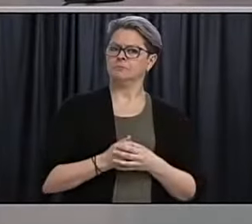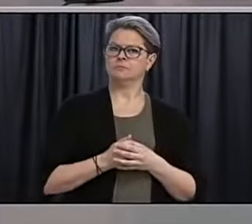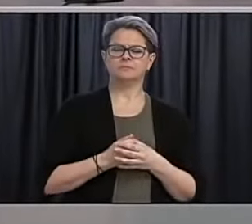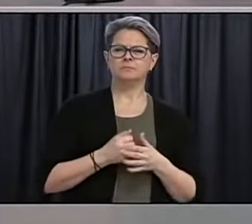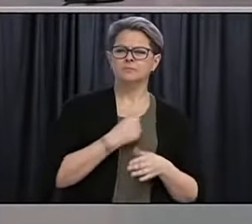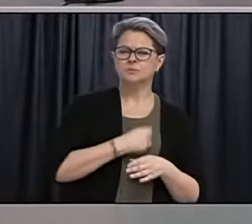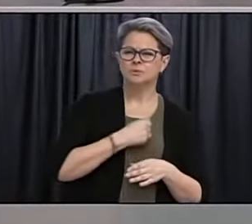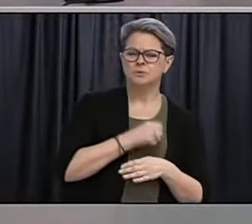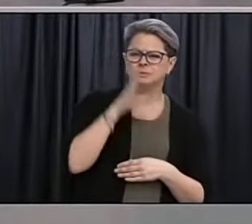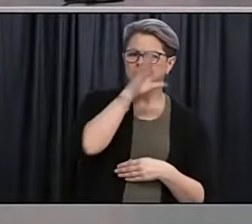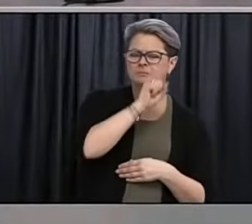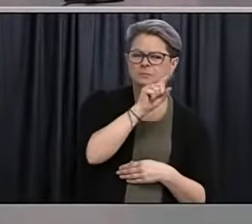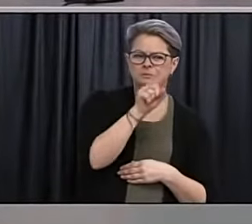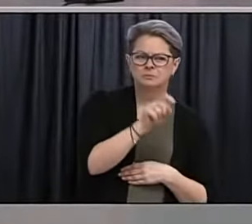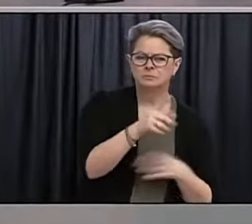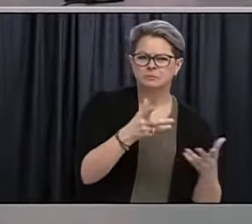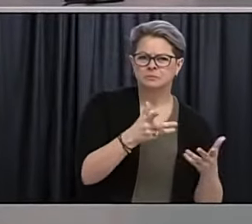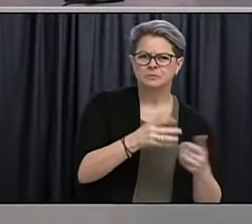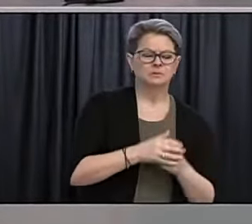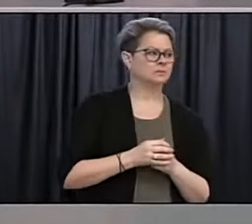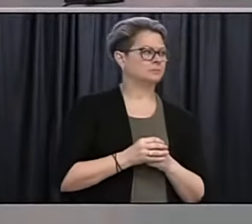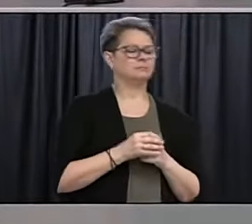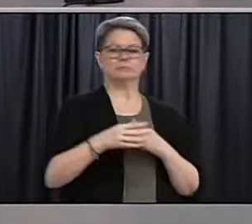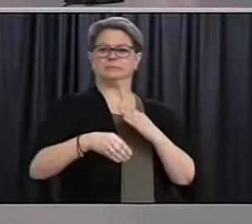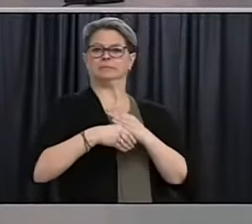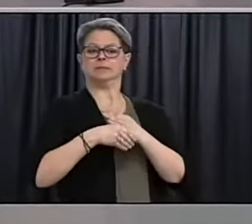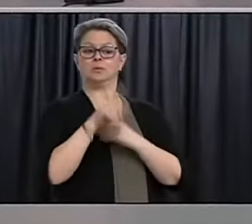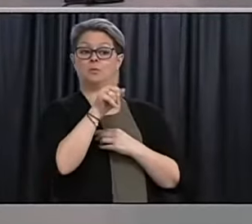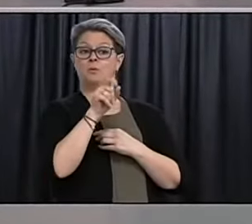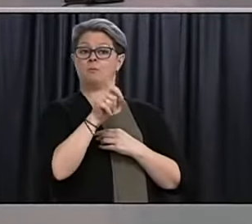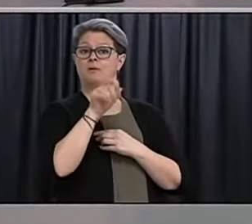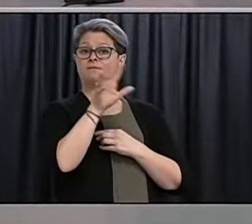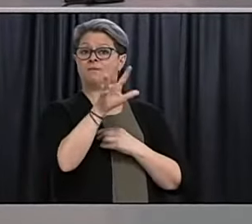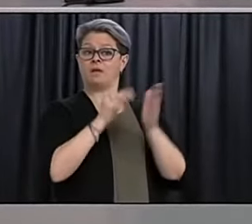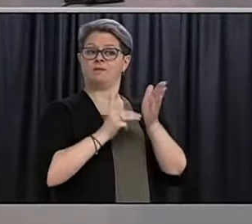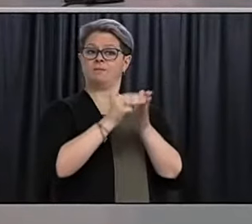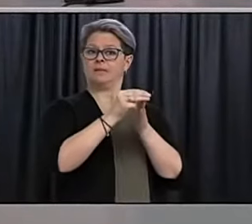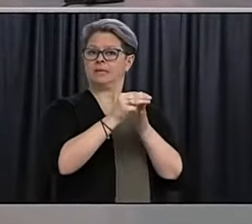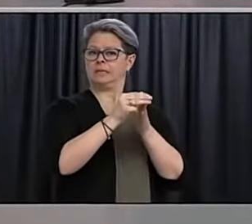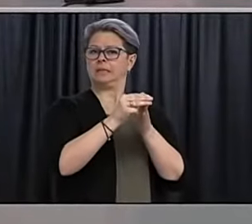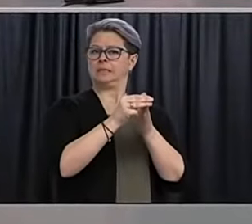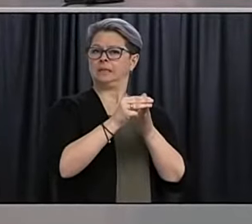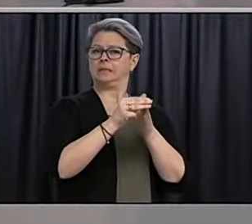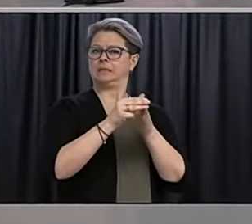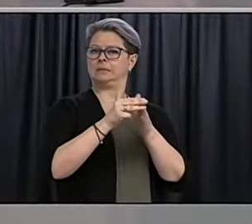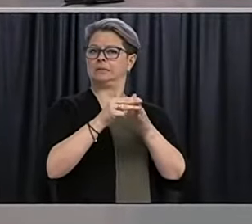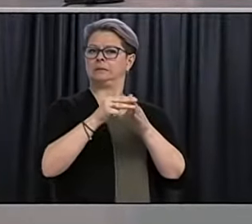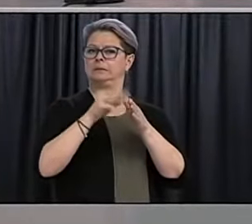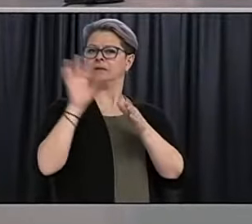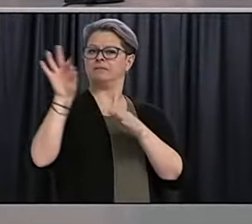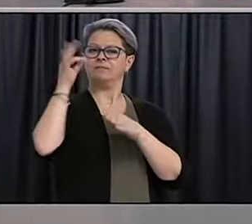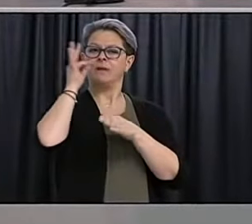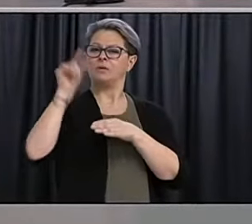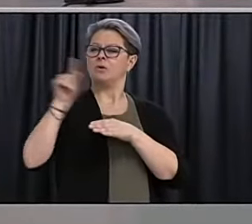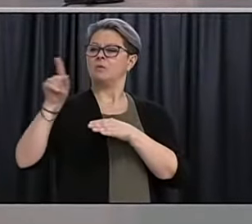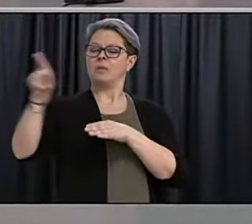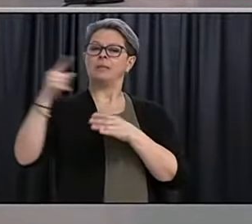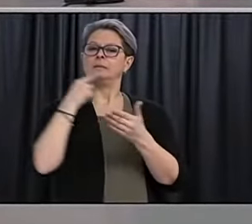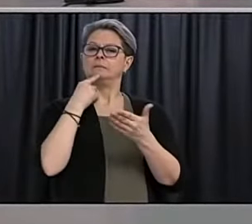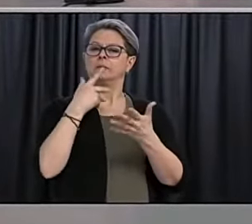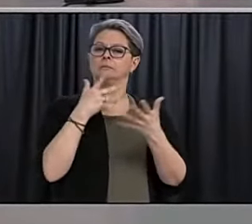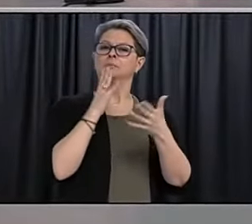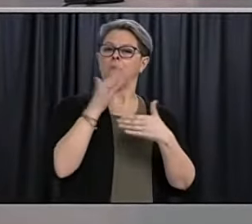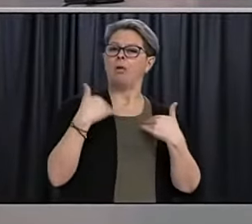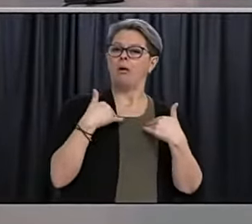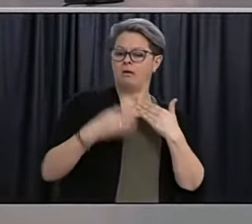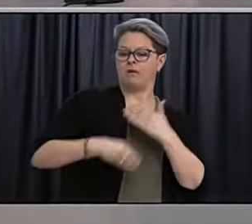Sorry, missed that question. additional 1.5 million that the federal government announced of Pfizer, what that means, it's a per